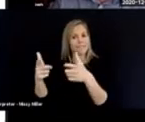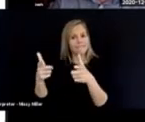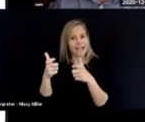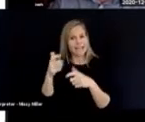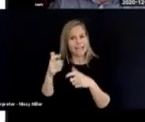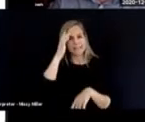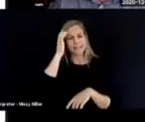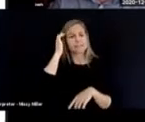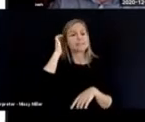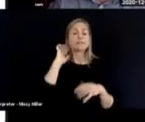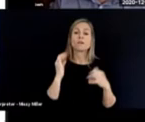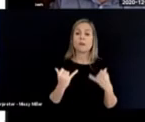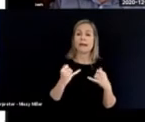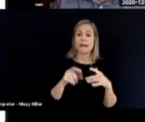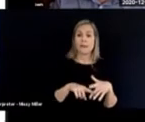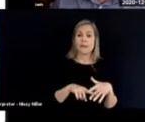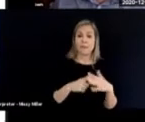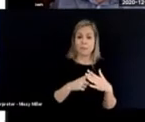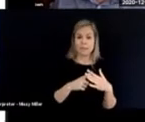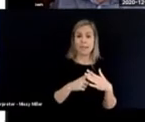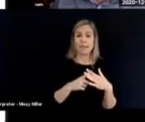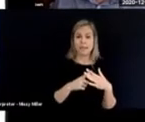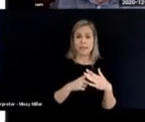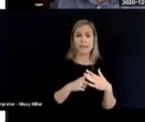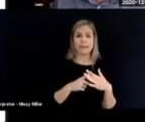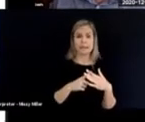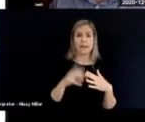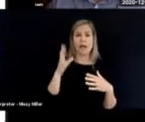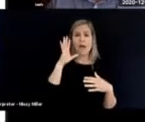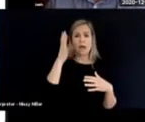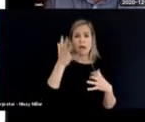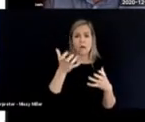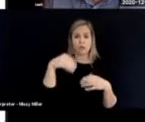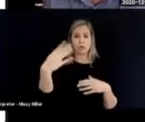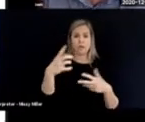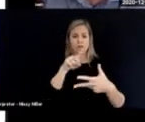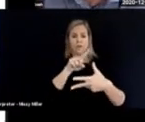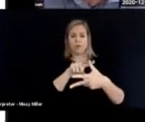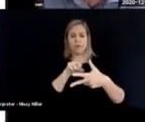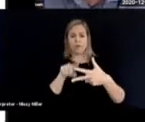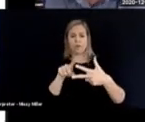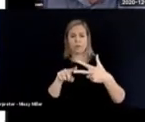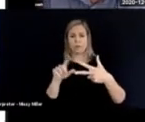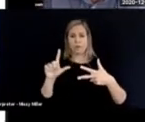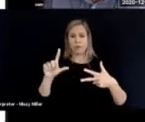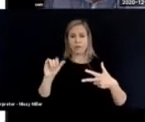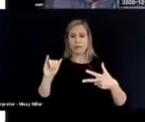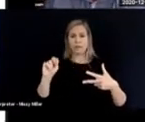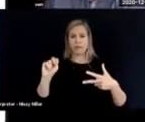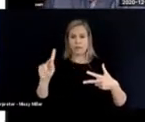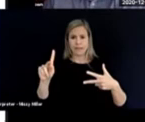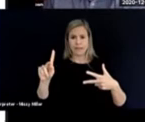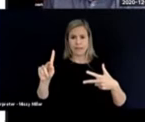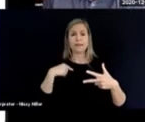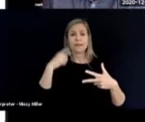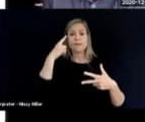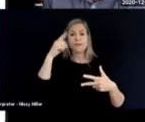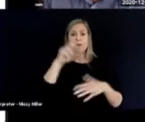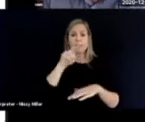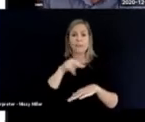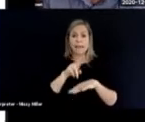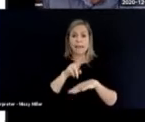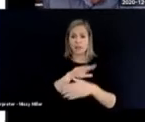give you these three links. They're all to the National Centre on Deaf